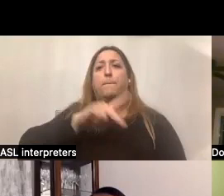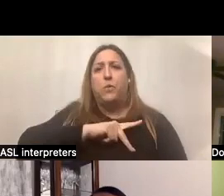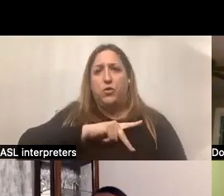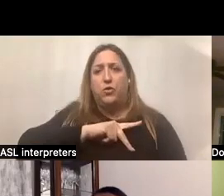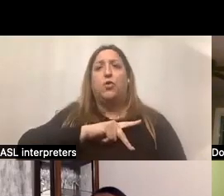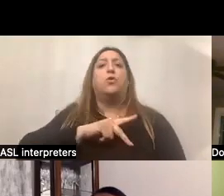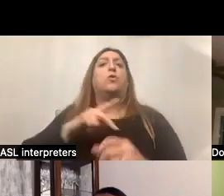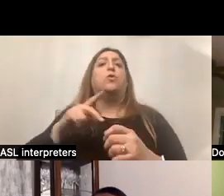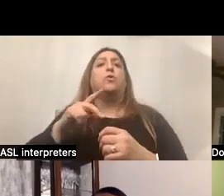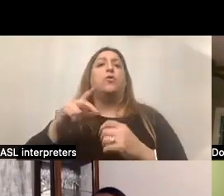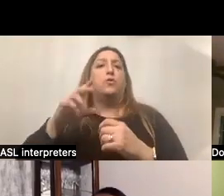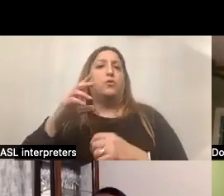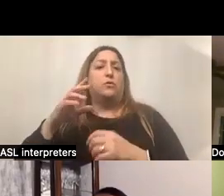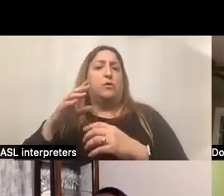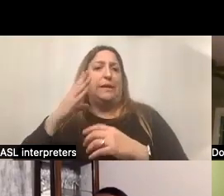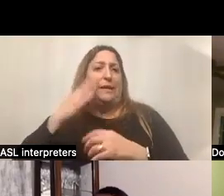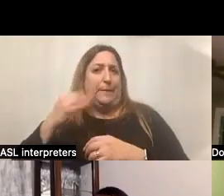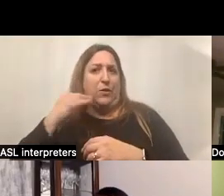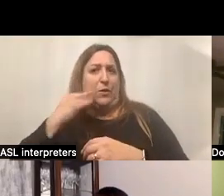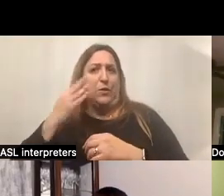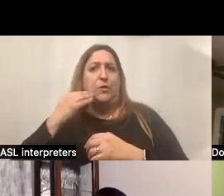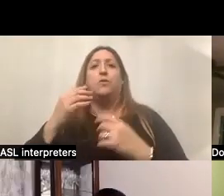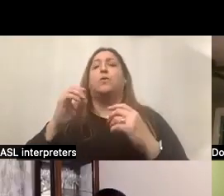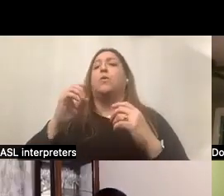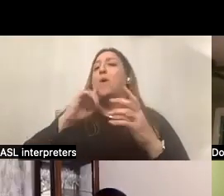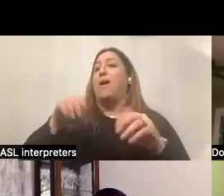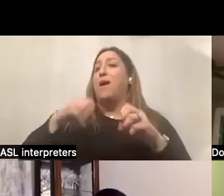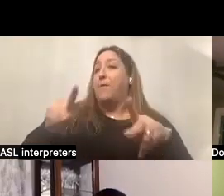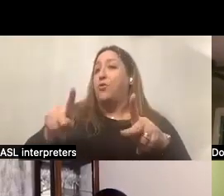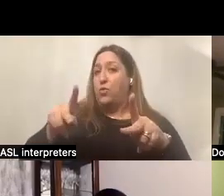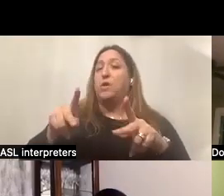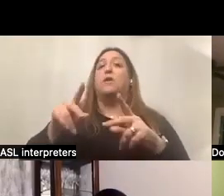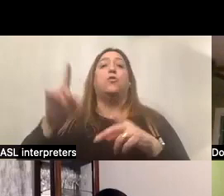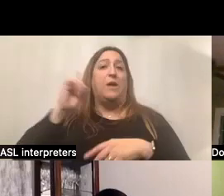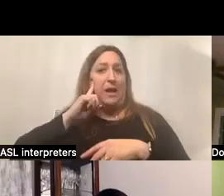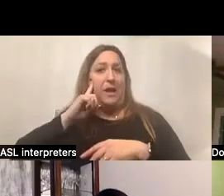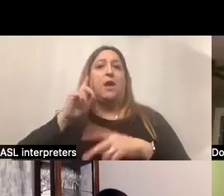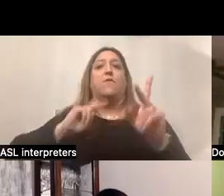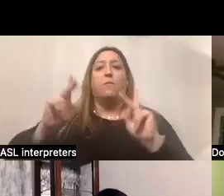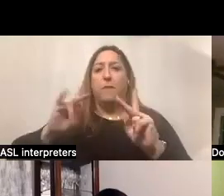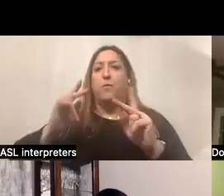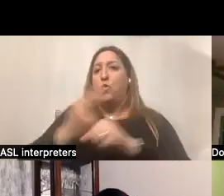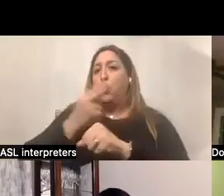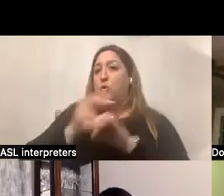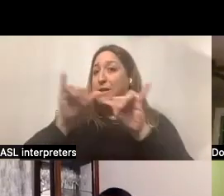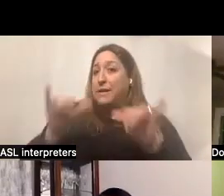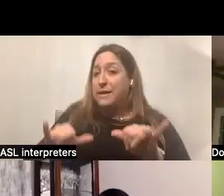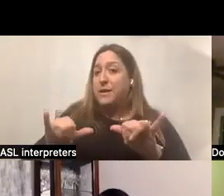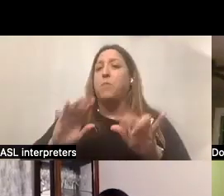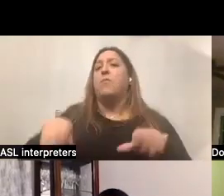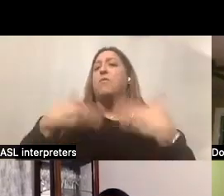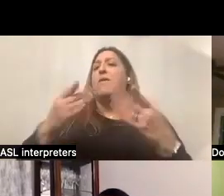experiences. We want to give you the opportunity to hear from folks using the system and those providing the various